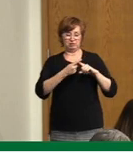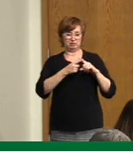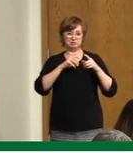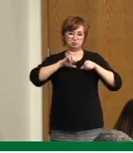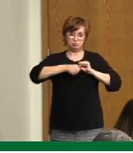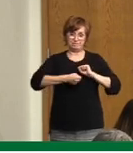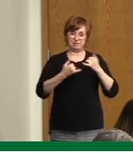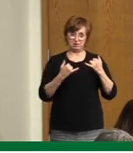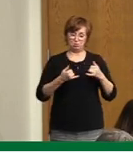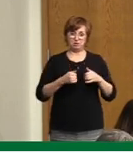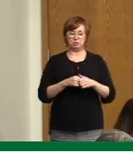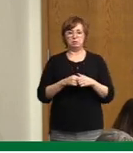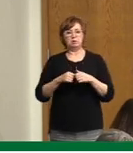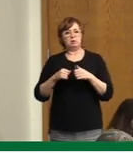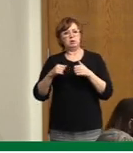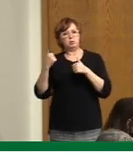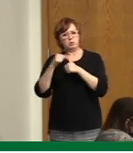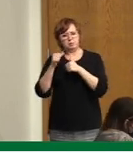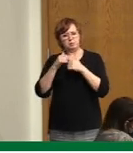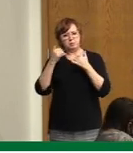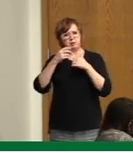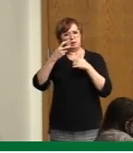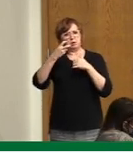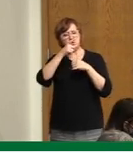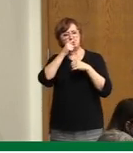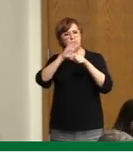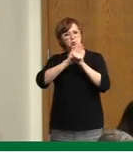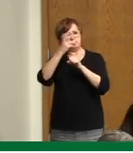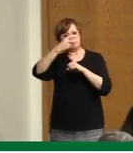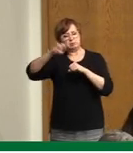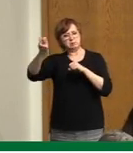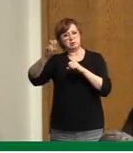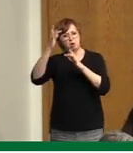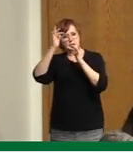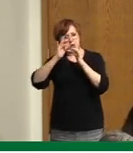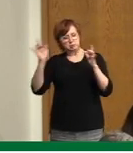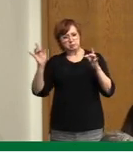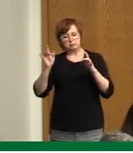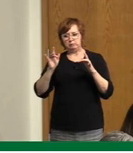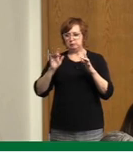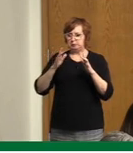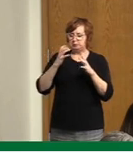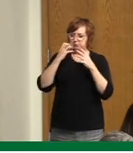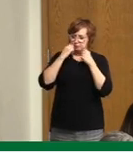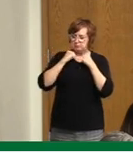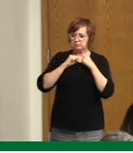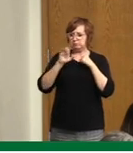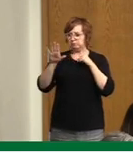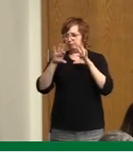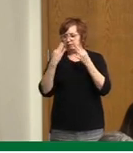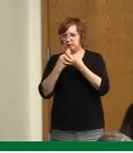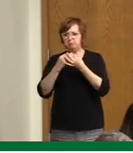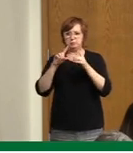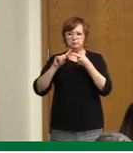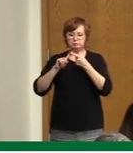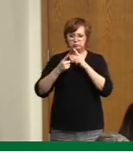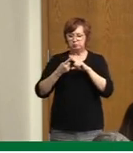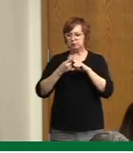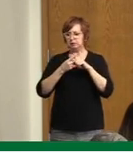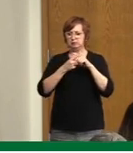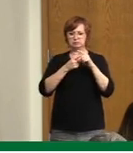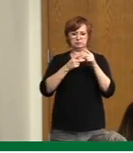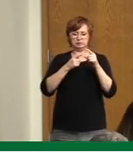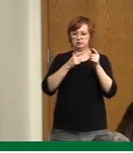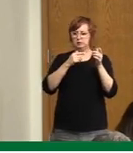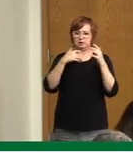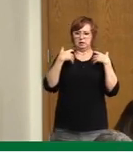families who have a loved one in hospital and the healthcare providers looking after them. This virus, we have seen impacts all